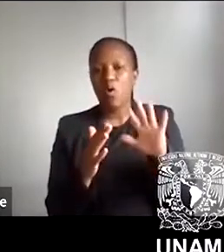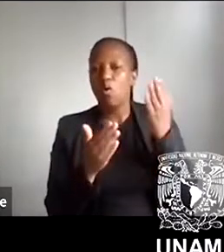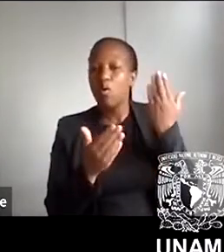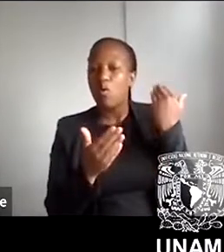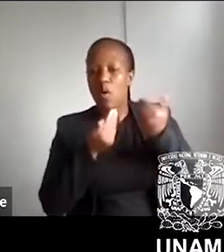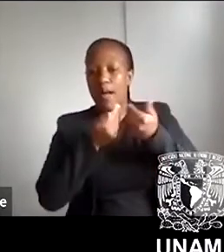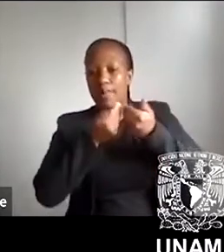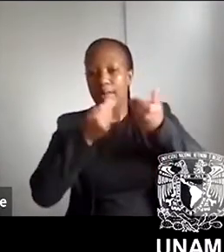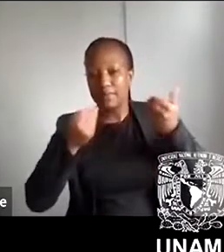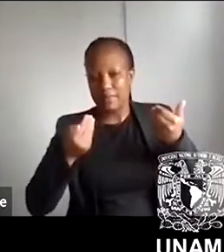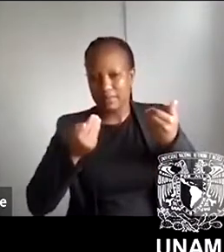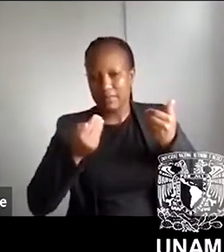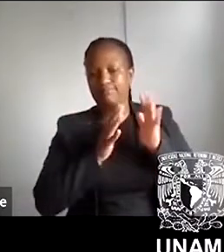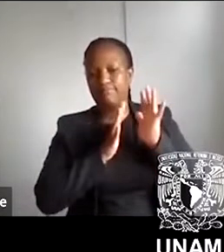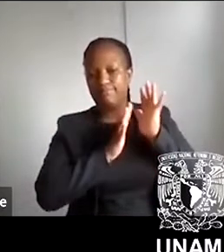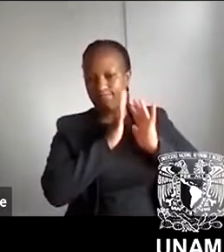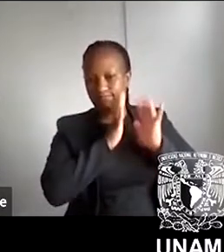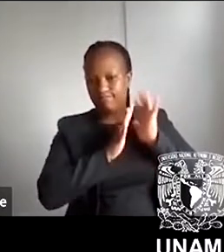history.